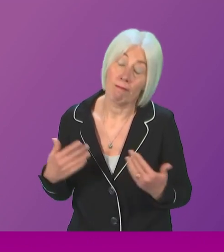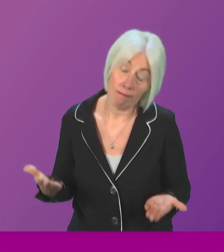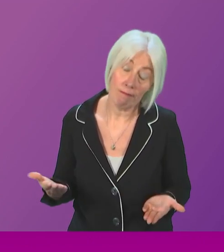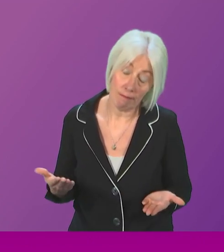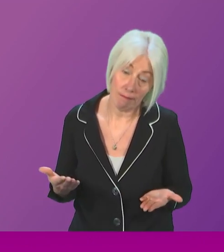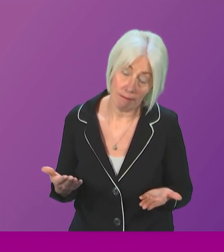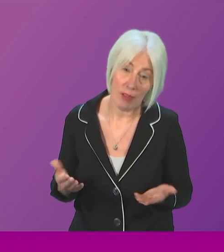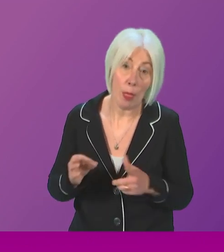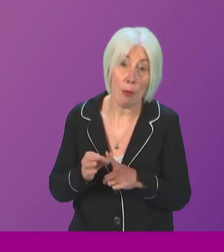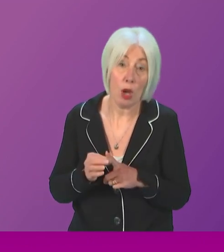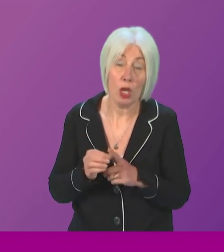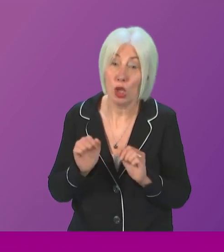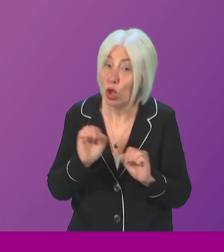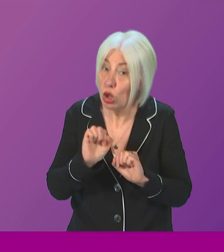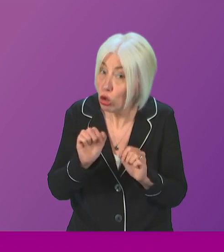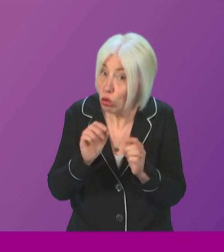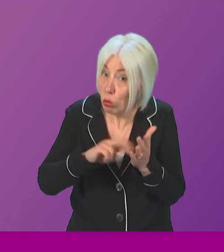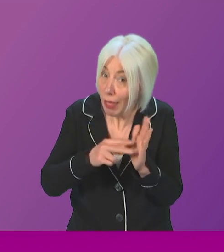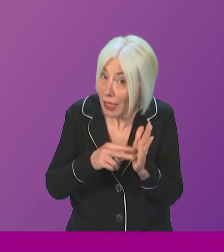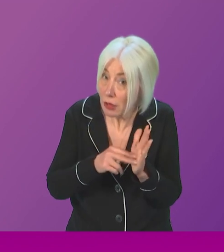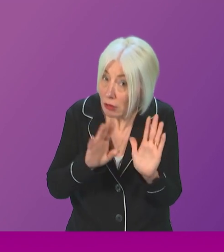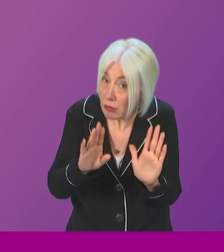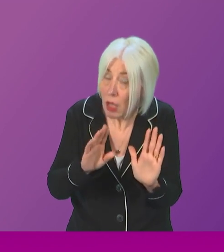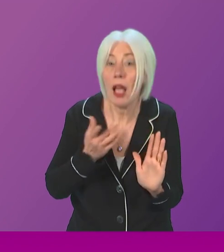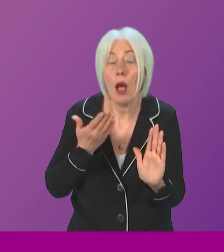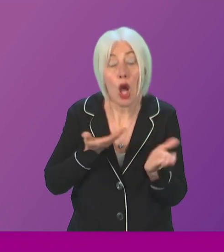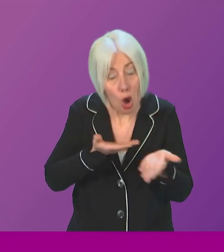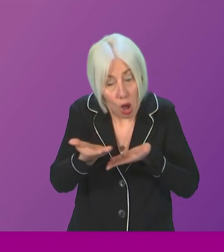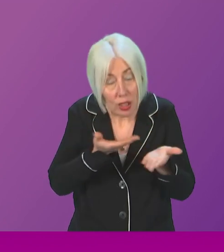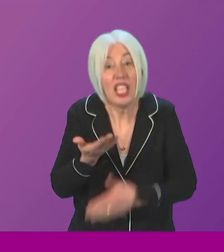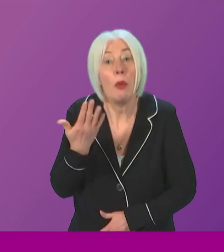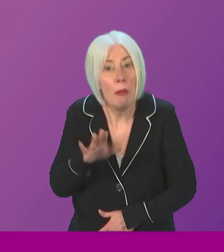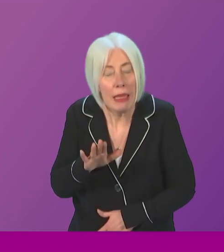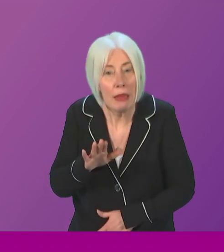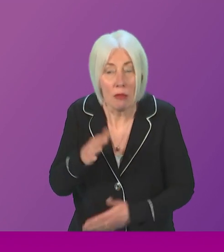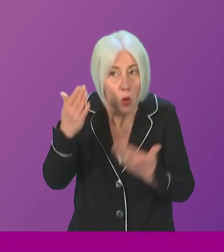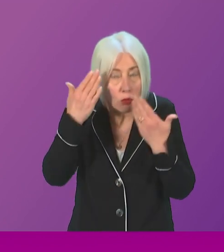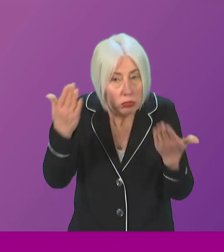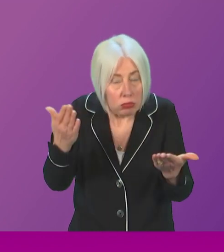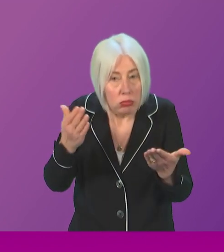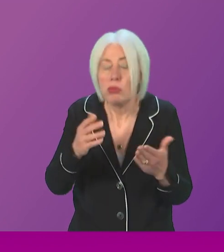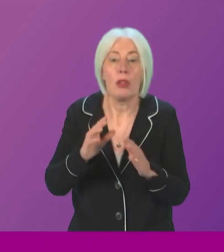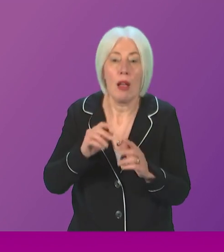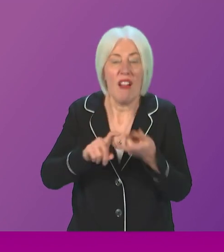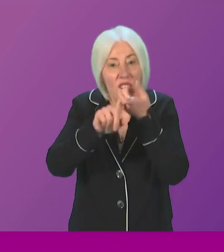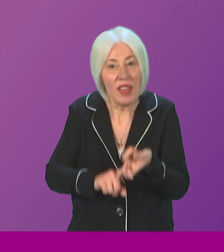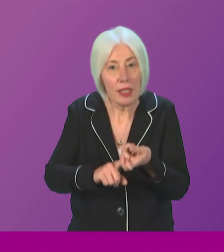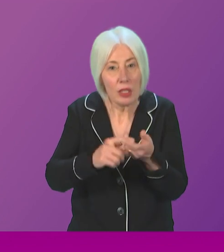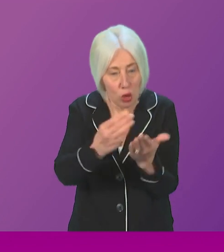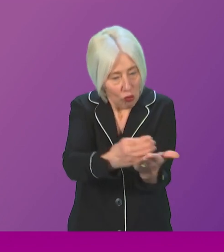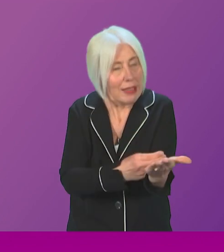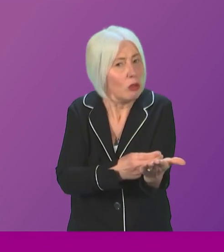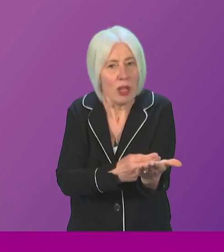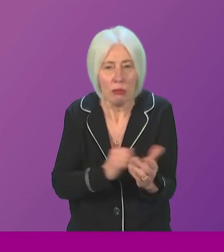point is that there are no plans yet. There is a consultation. We do not have set sites. We do not have set criteria yet. So